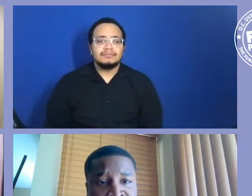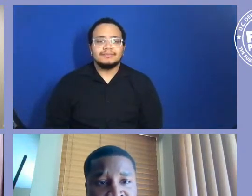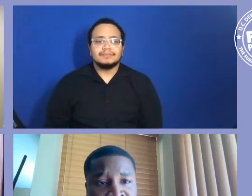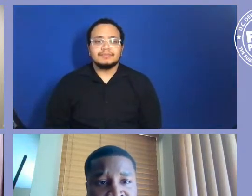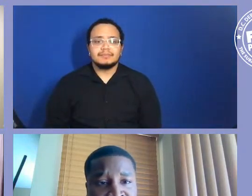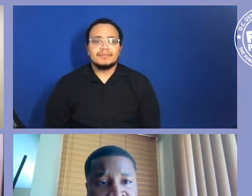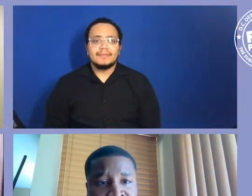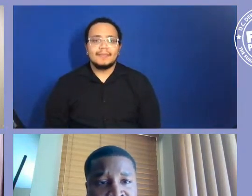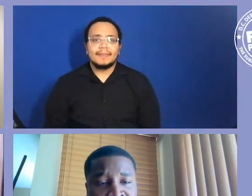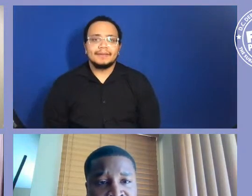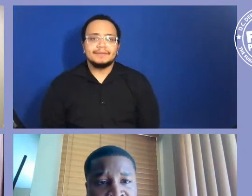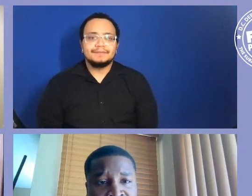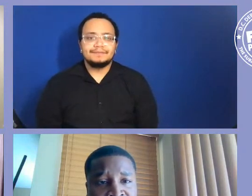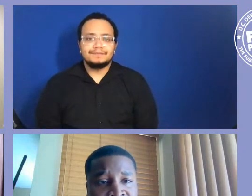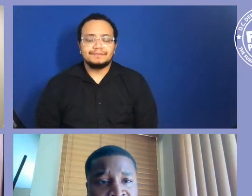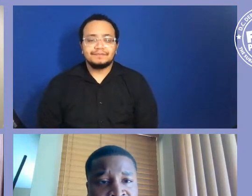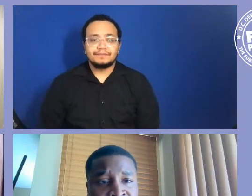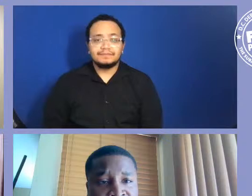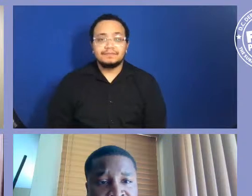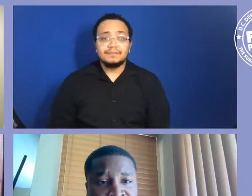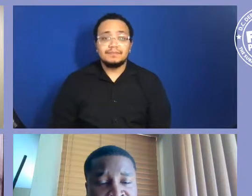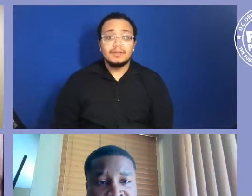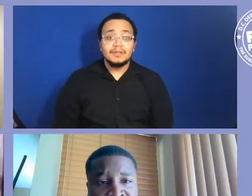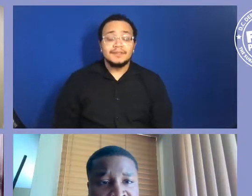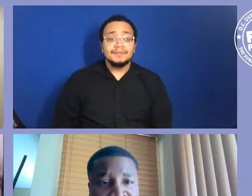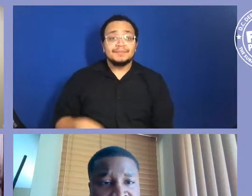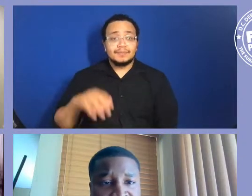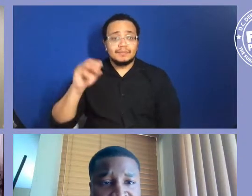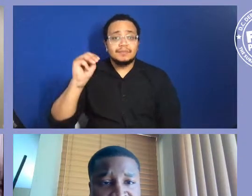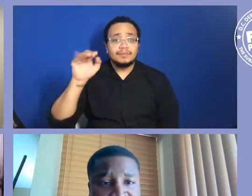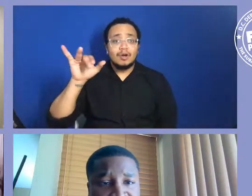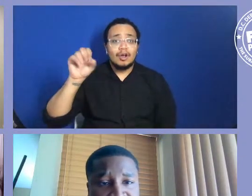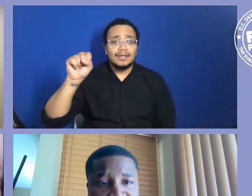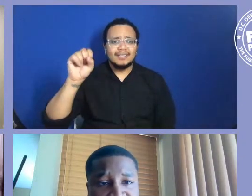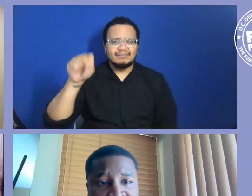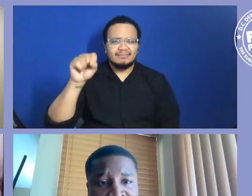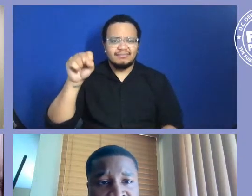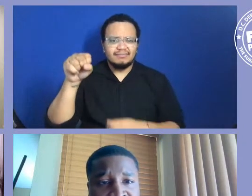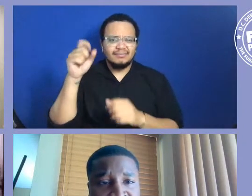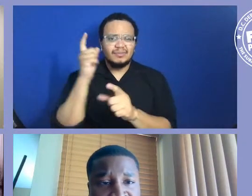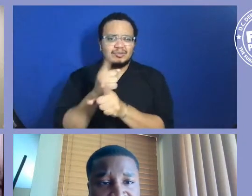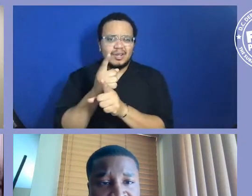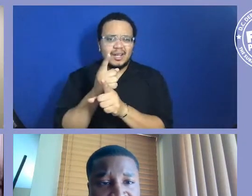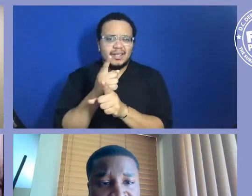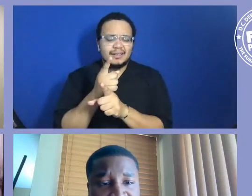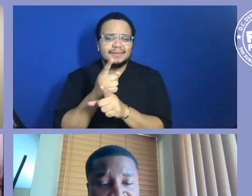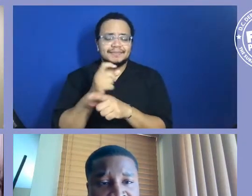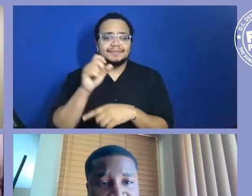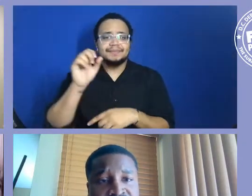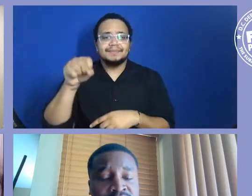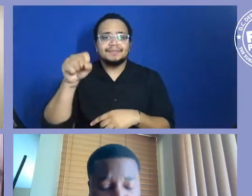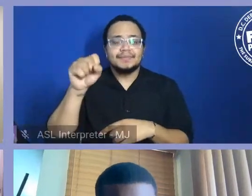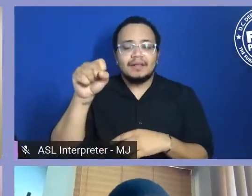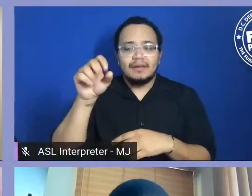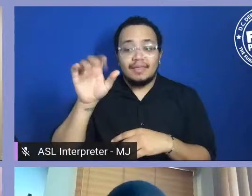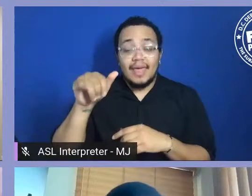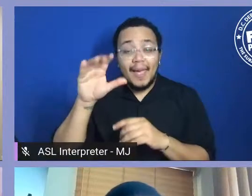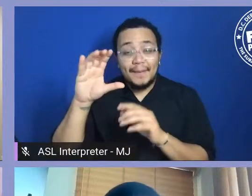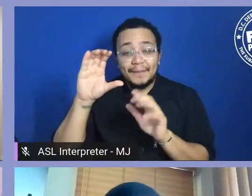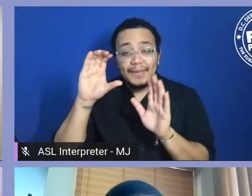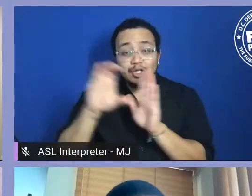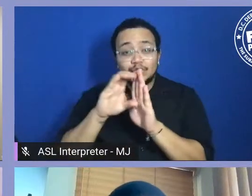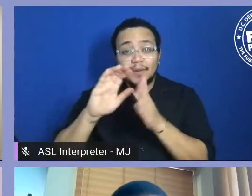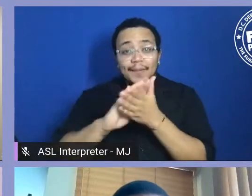No, absolutely. And I think, I think even to what your point is, like, you know, it's the evidence of the moment, you know,